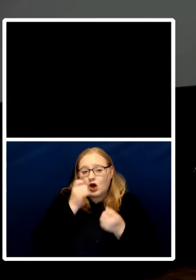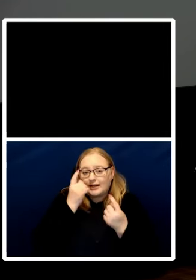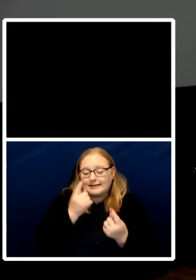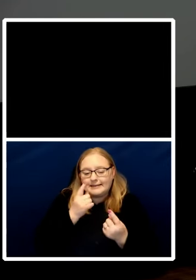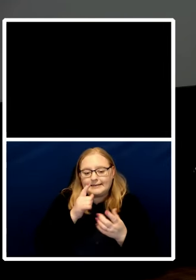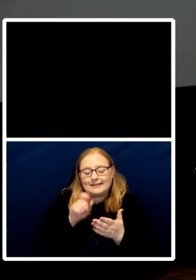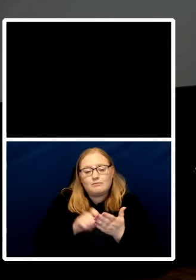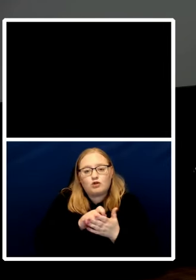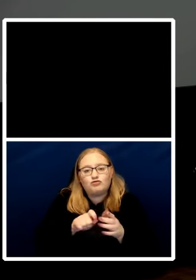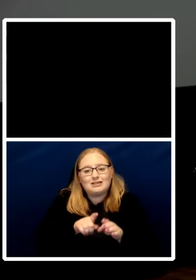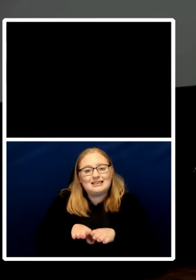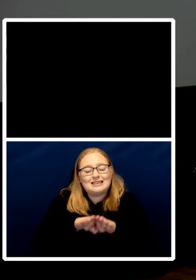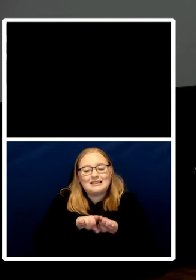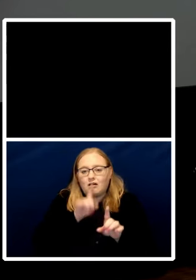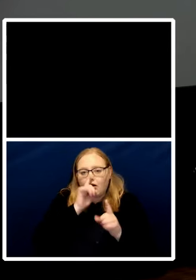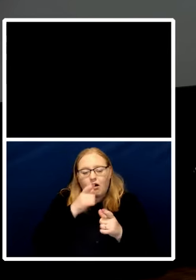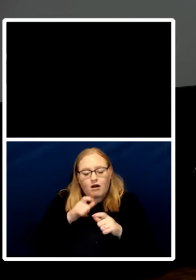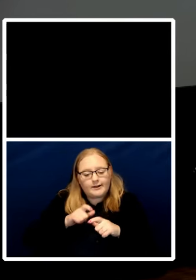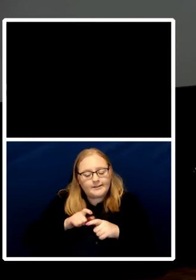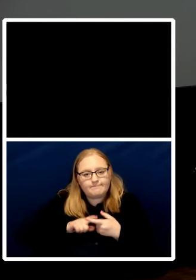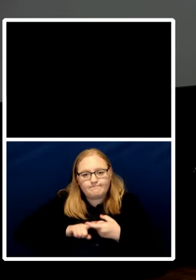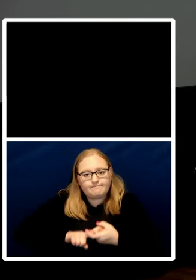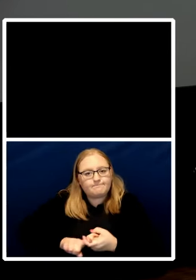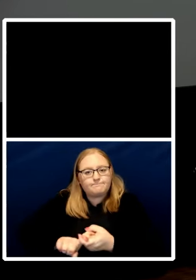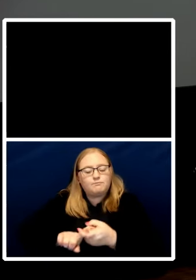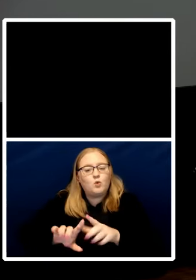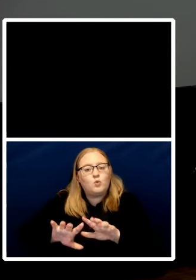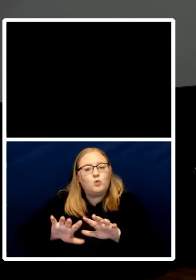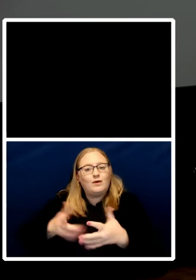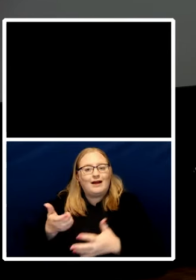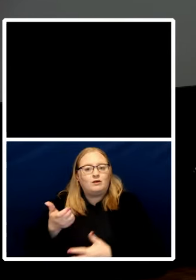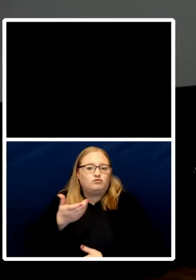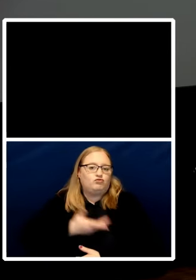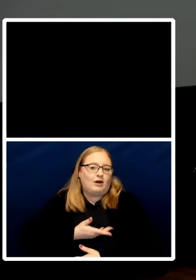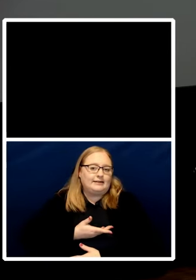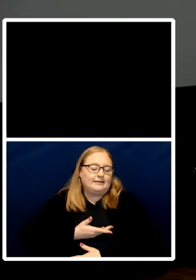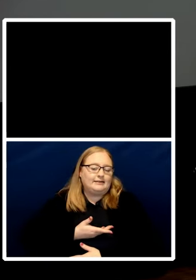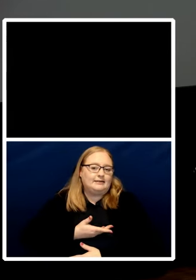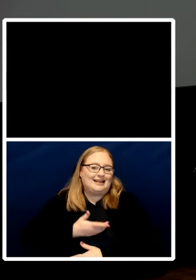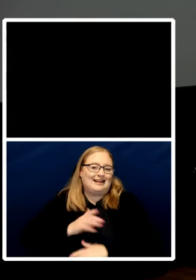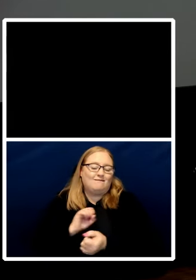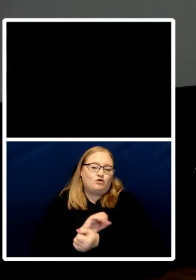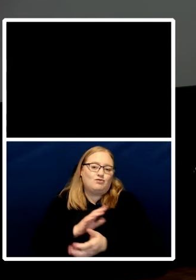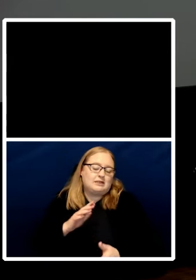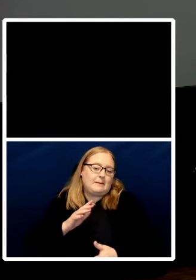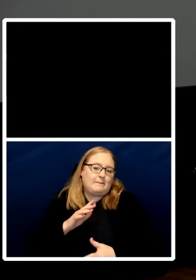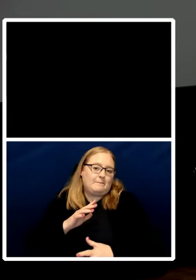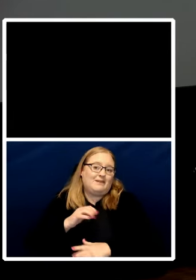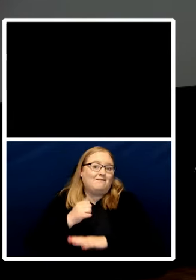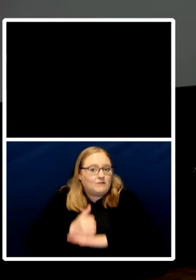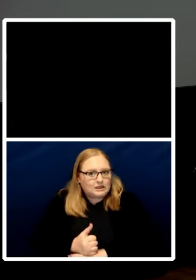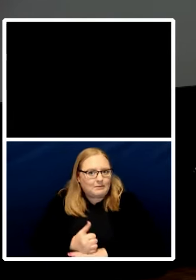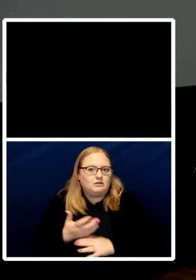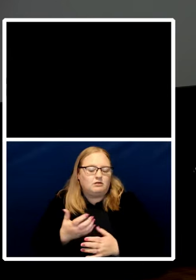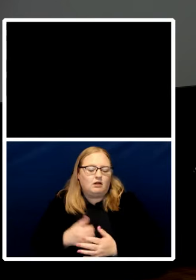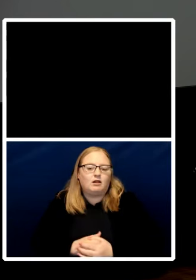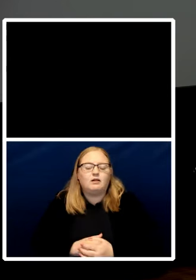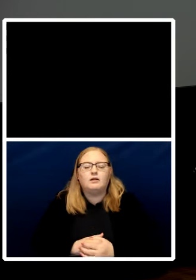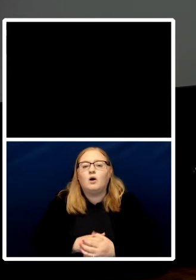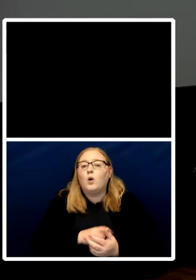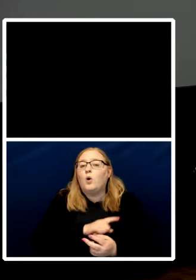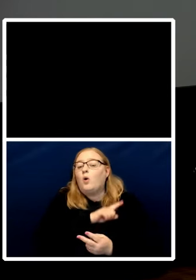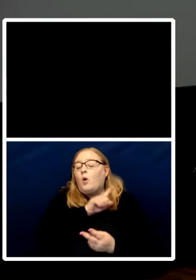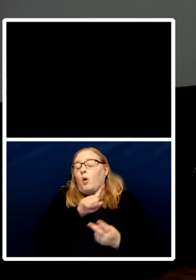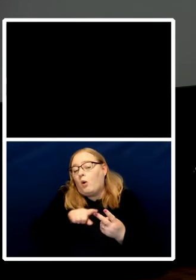without some fundamental rights and freedoms and it can also be and i remember connor writing about this and speaking